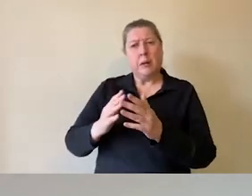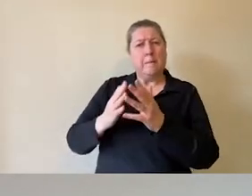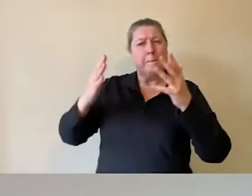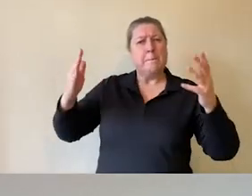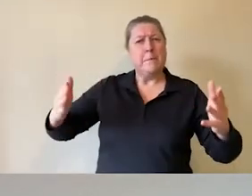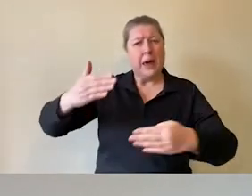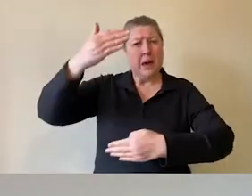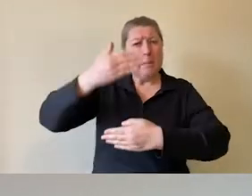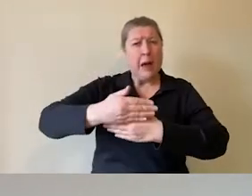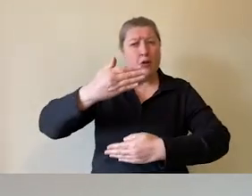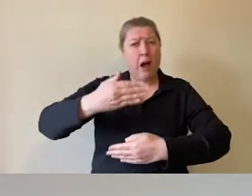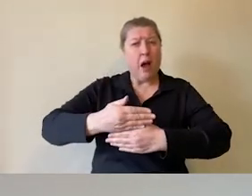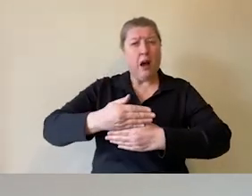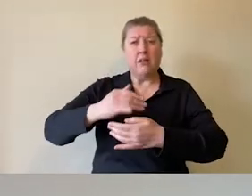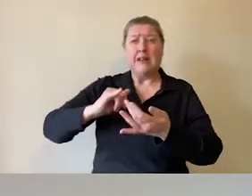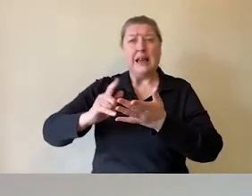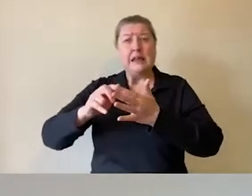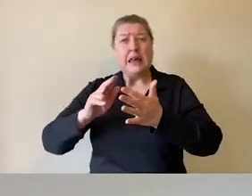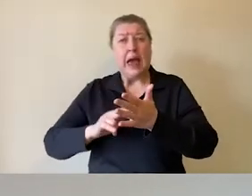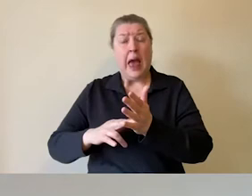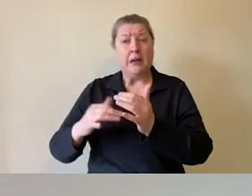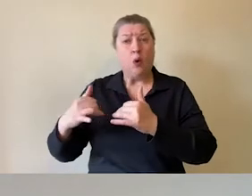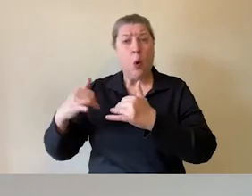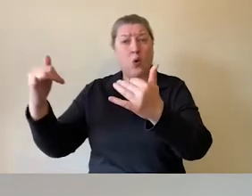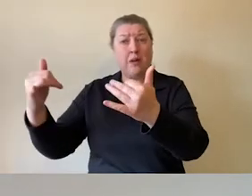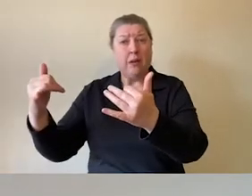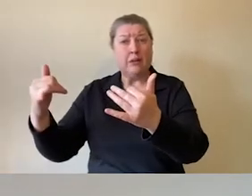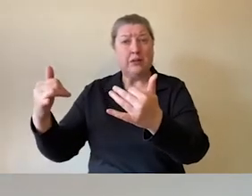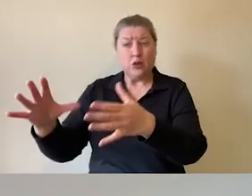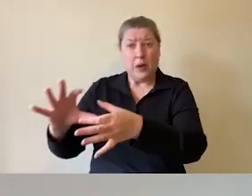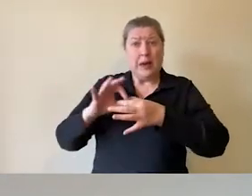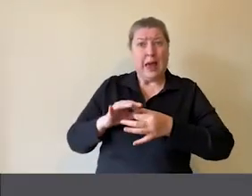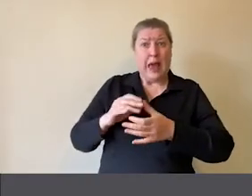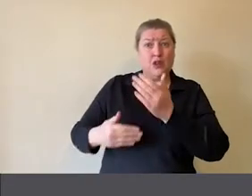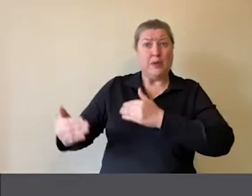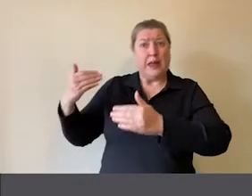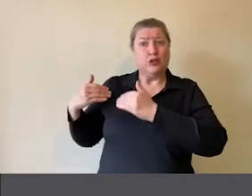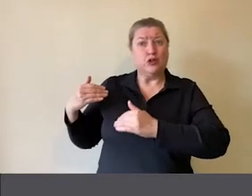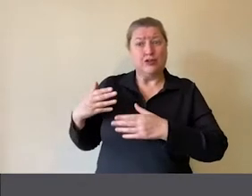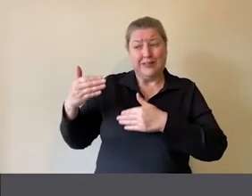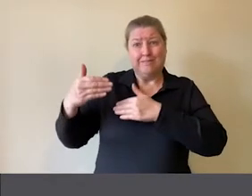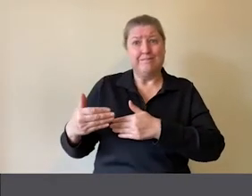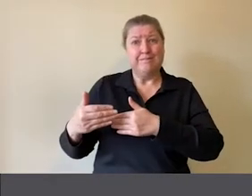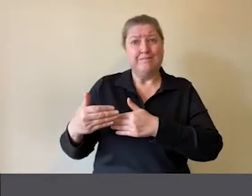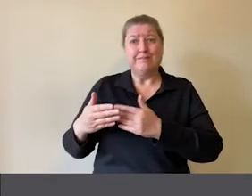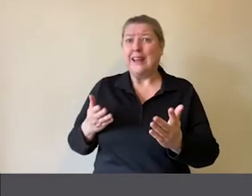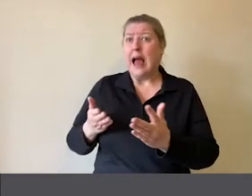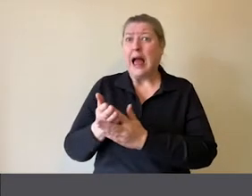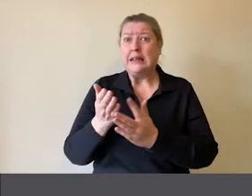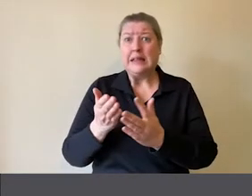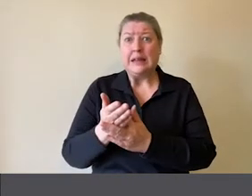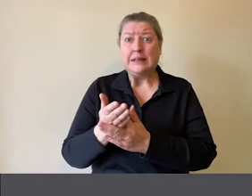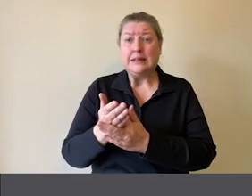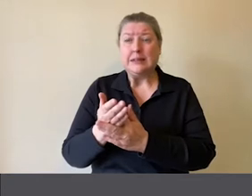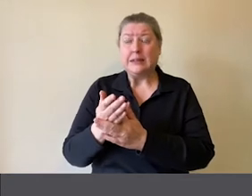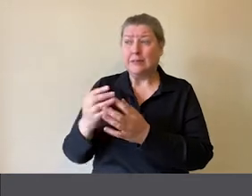for SEN audiences engaging with the heritage sector is access. If your audience can't